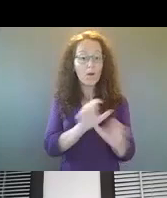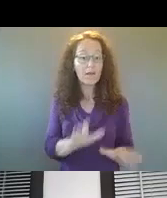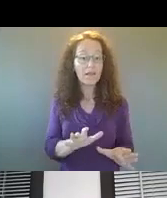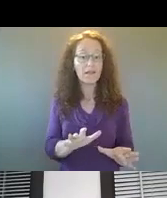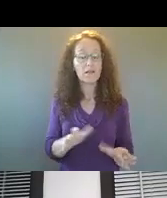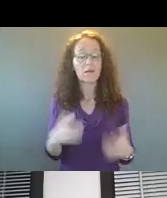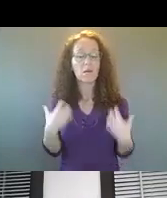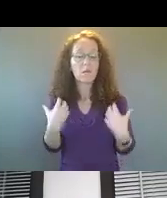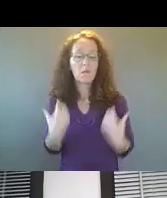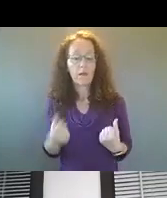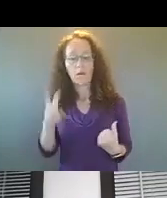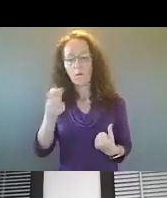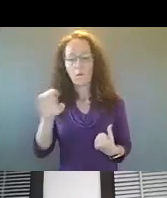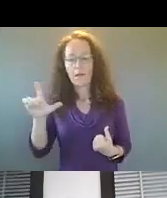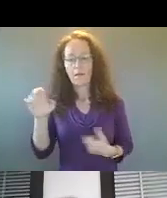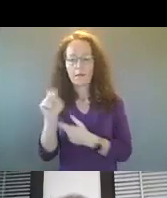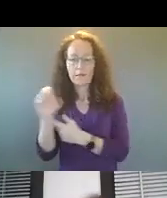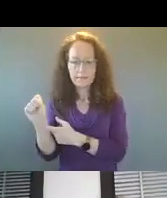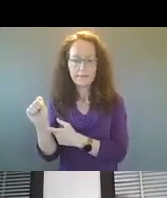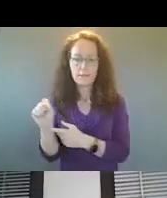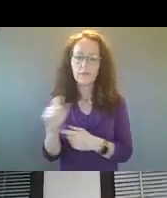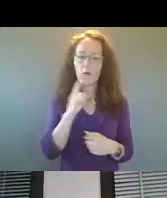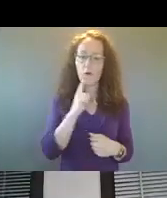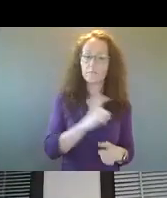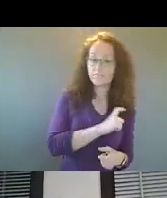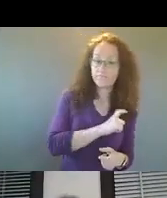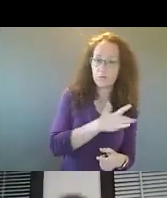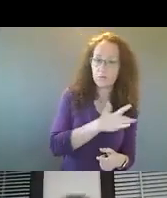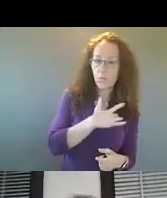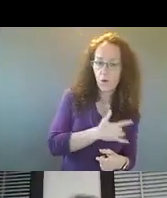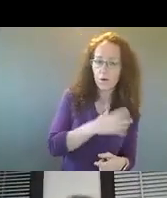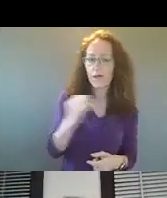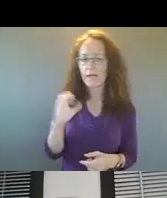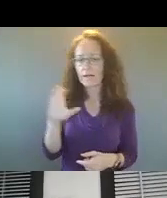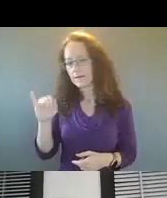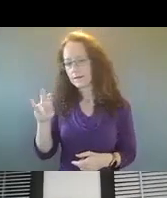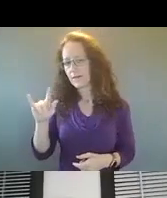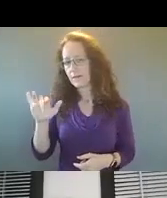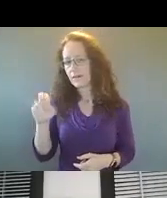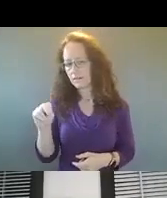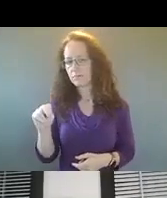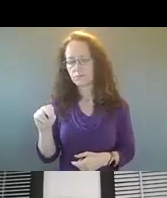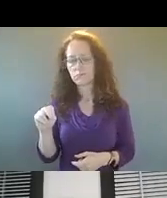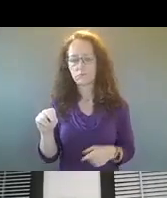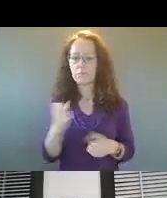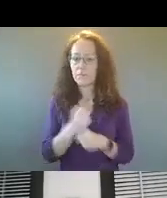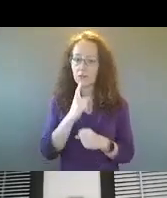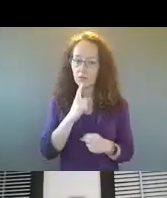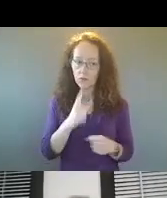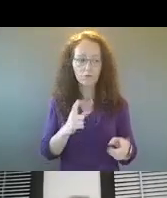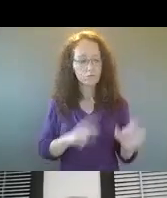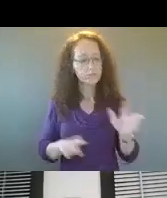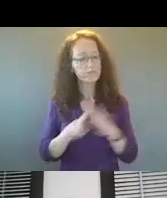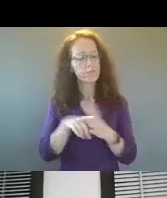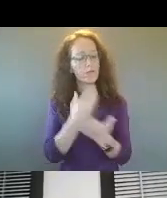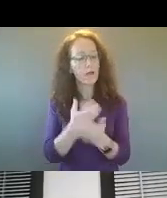and civilian employees to ensure that they are, uh, um, uh, that they come to work refreshed to